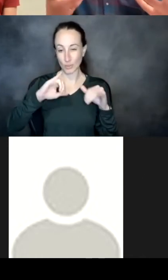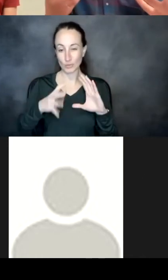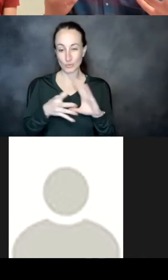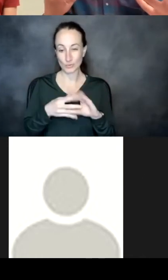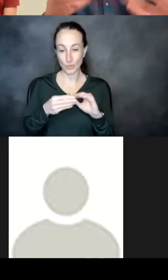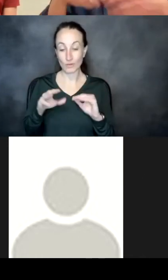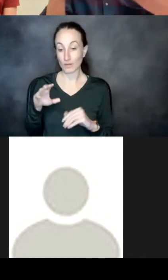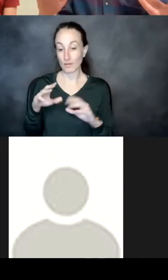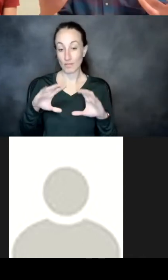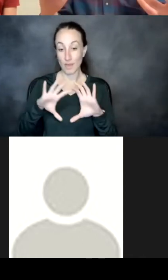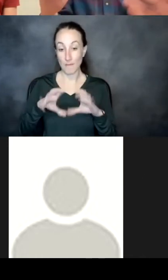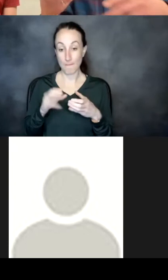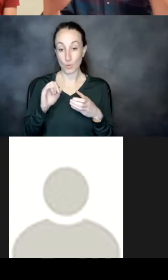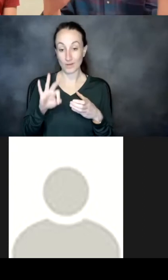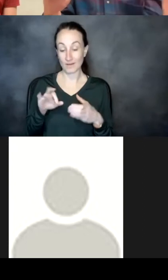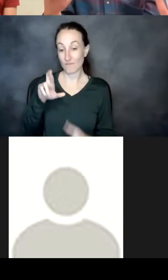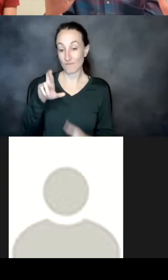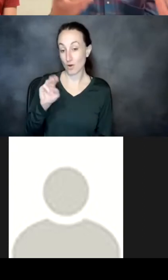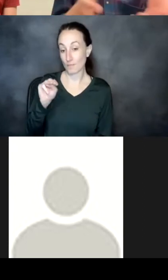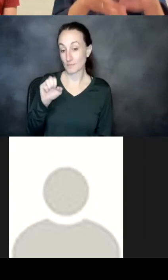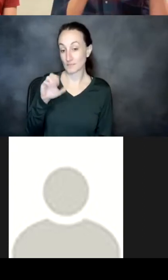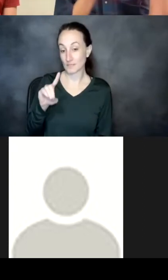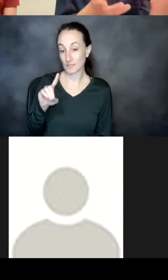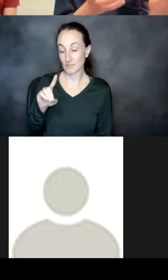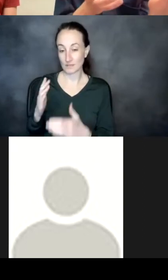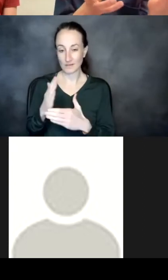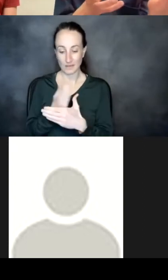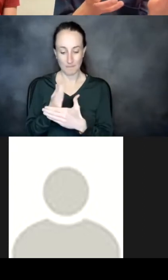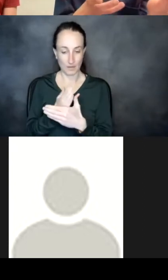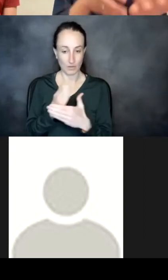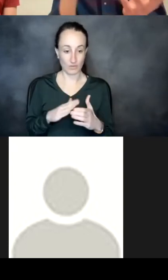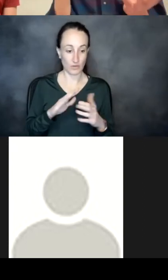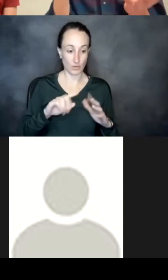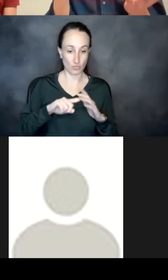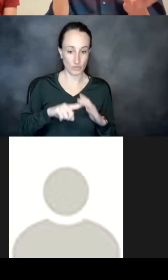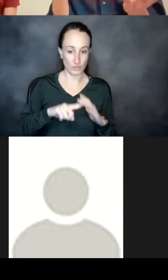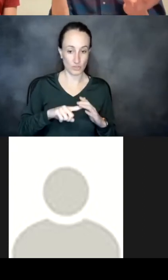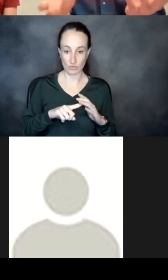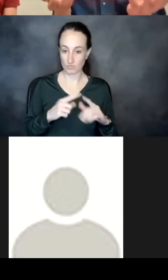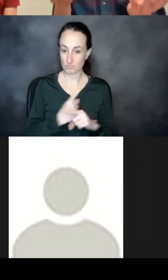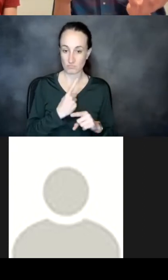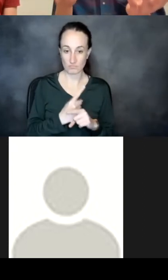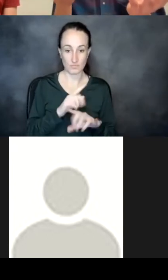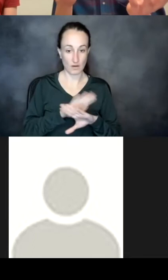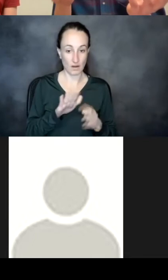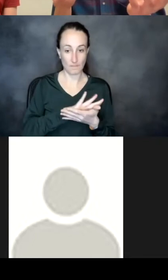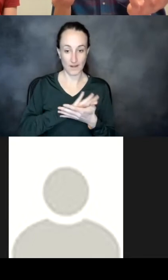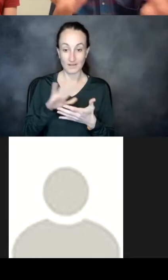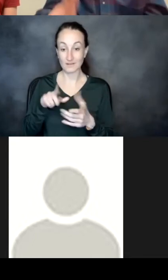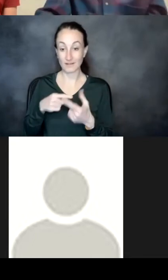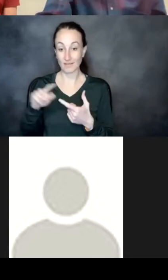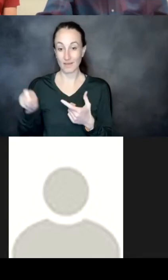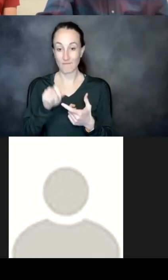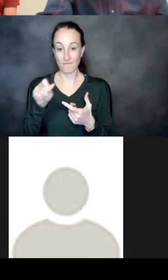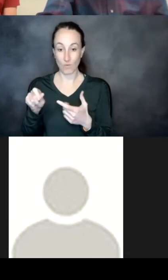motif rmsd or the rmsd between the original unmasked protein and the alpha fold prediction of that region